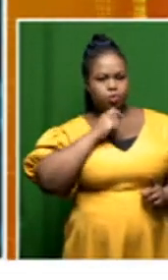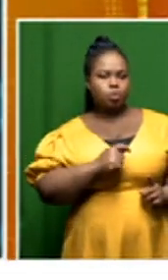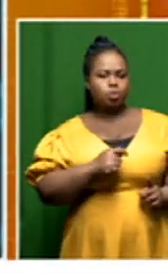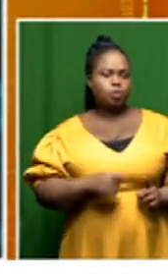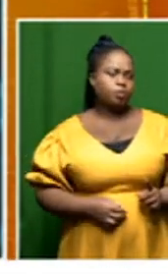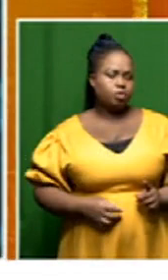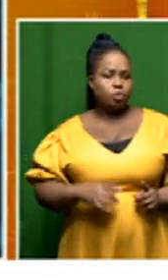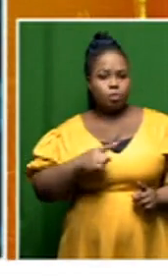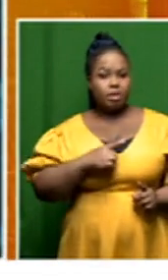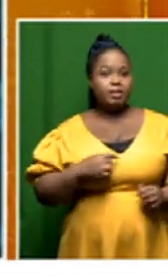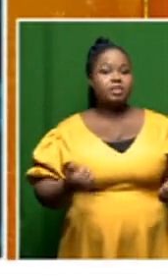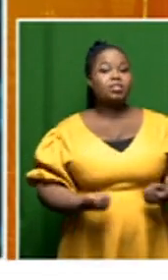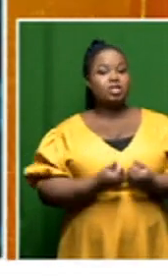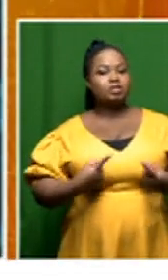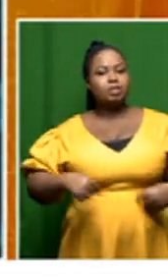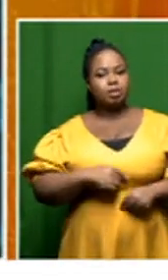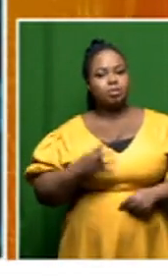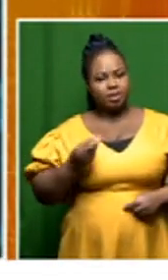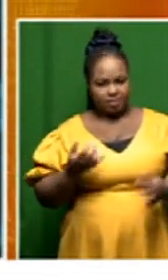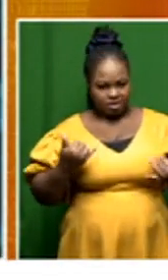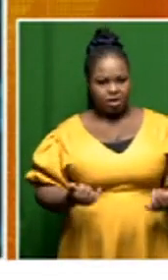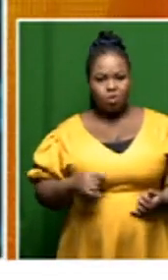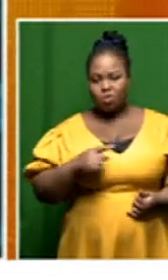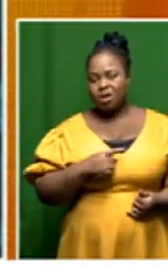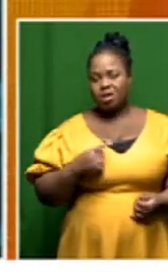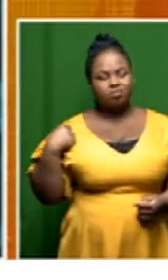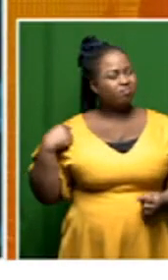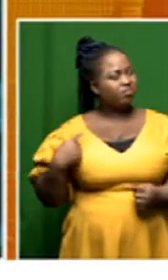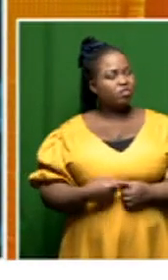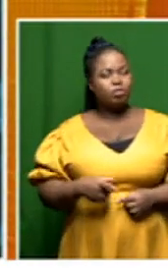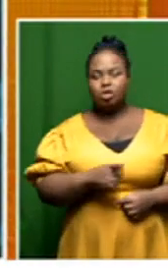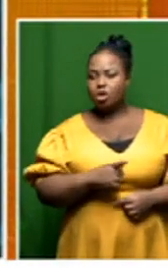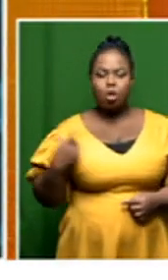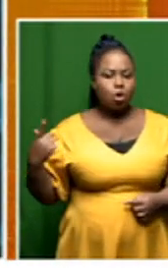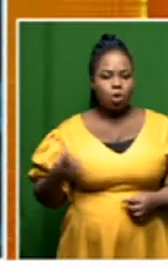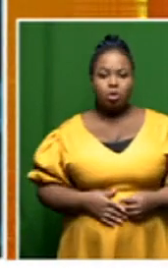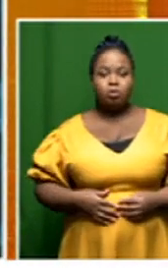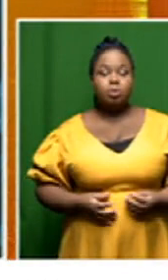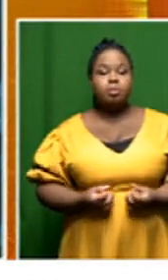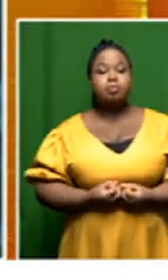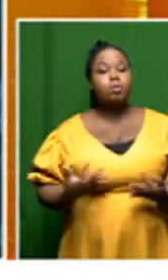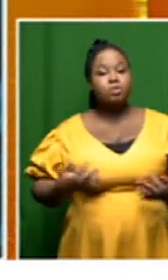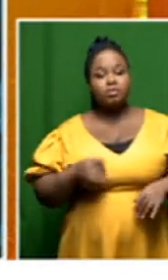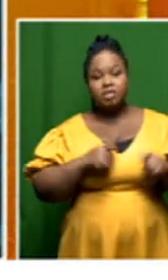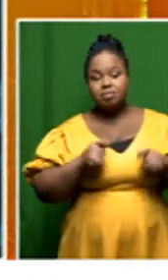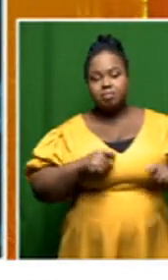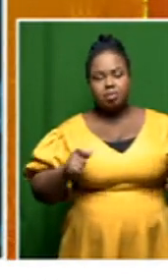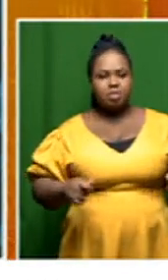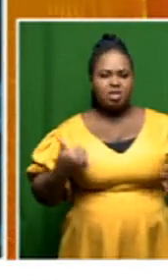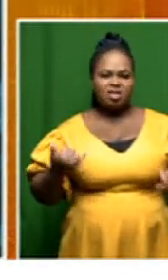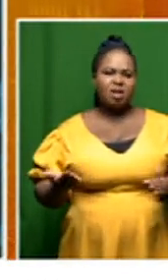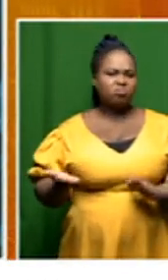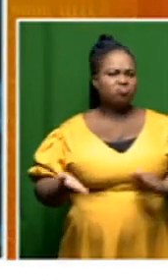that the challenge we have at this point is that it's been so long and most of these people have since